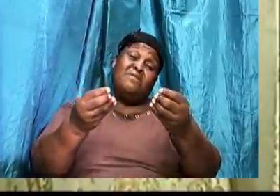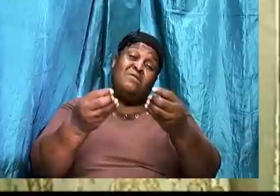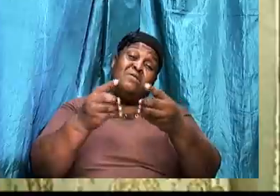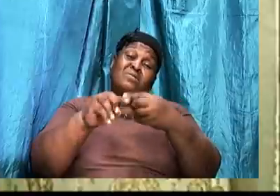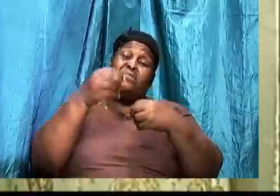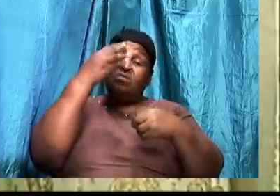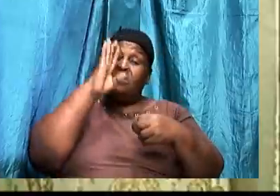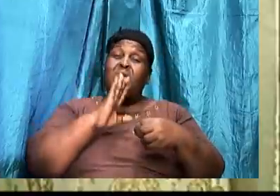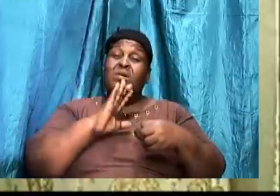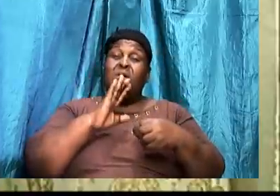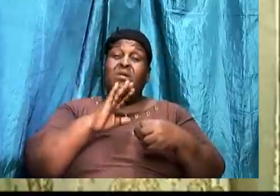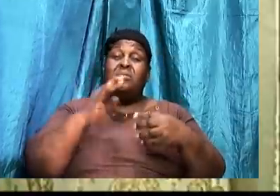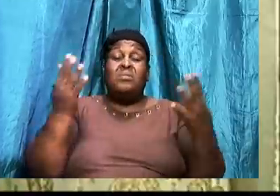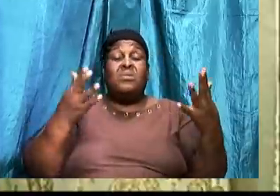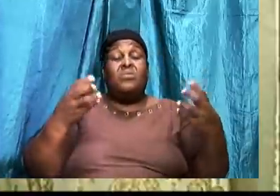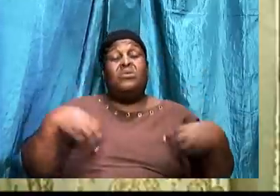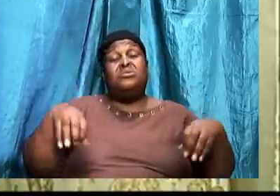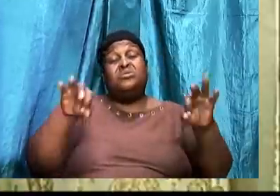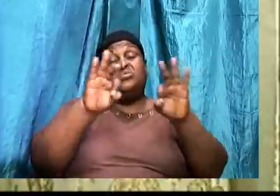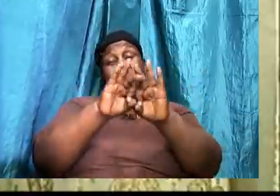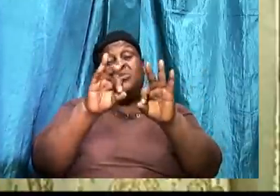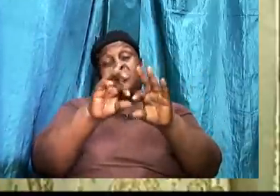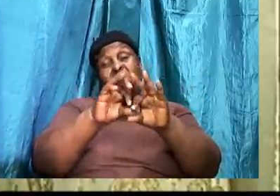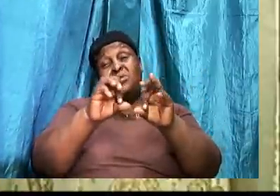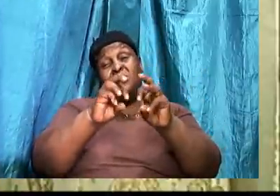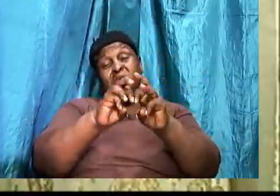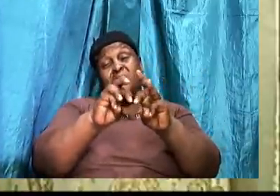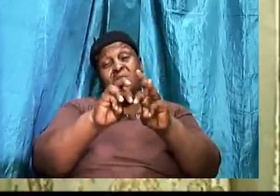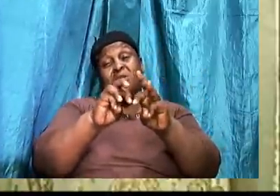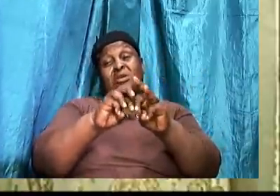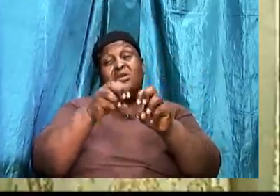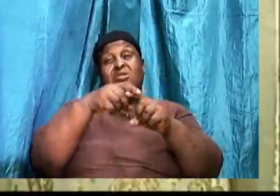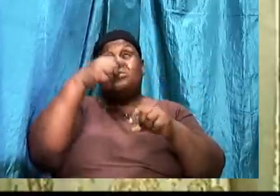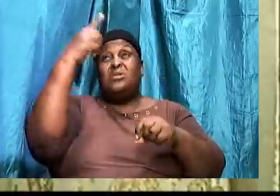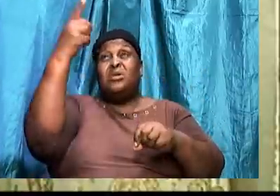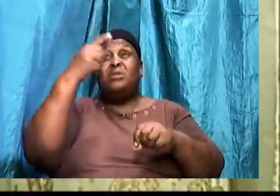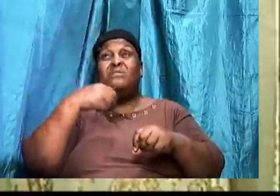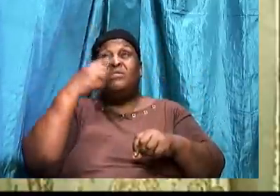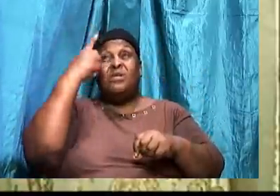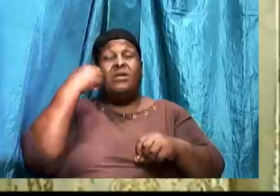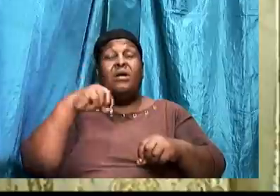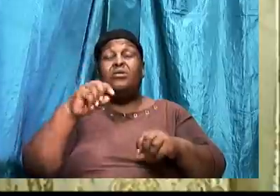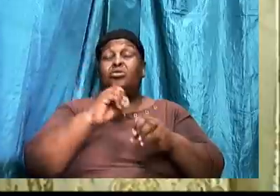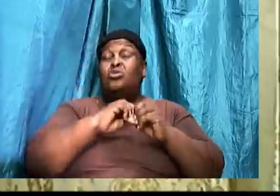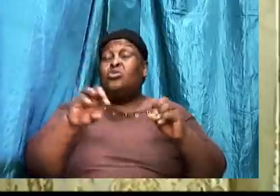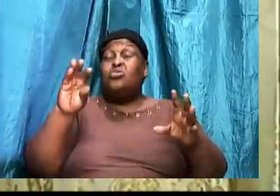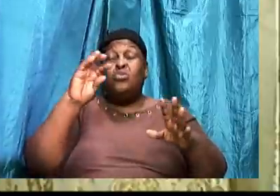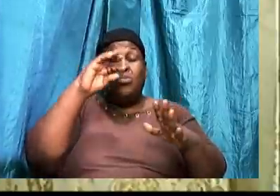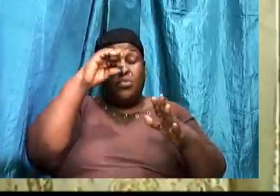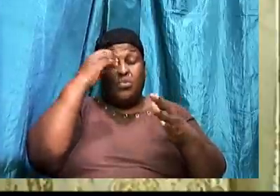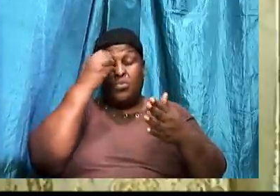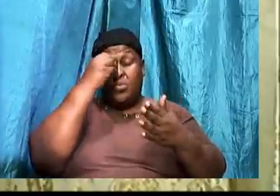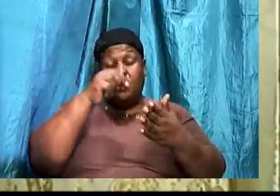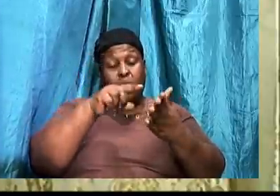Unto him. For God. not be a debt. To any man. Just for clarity though.